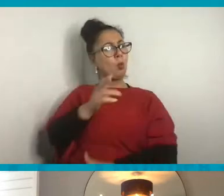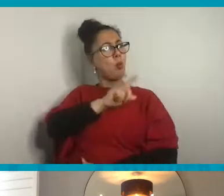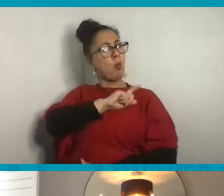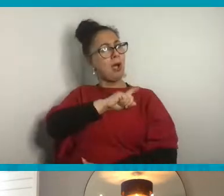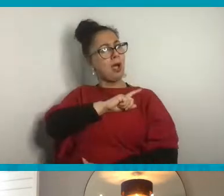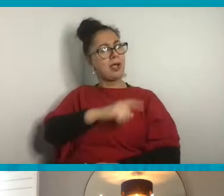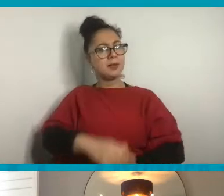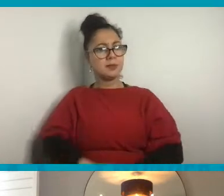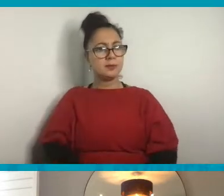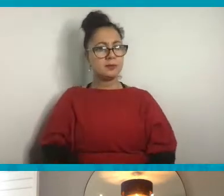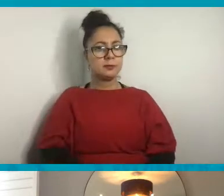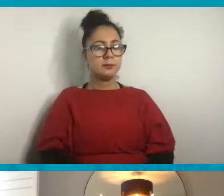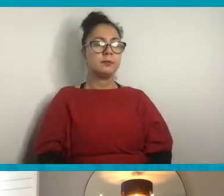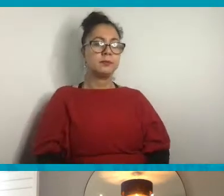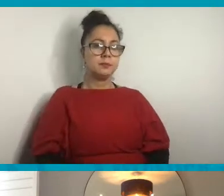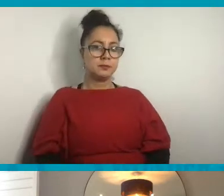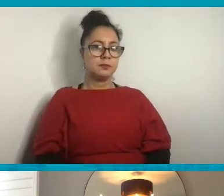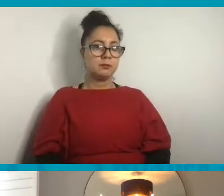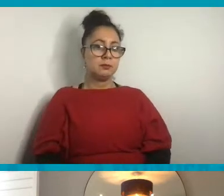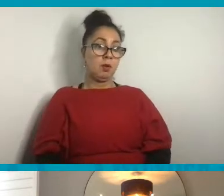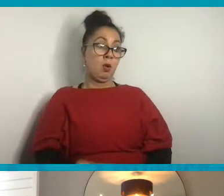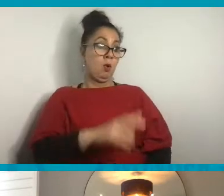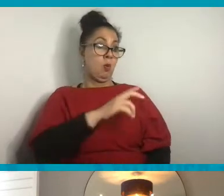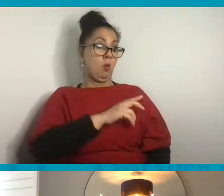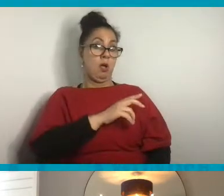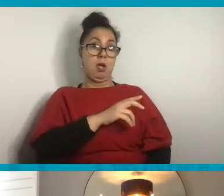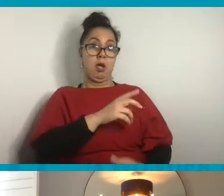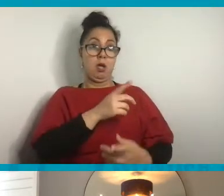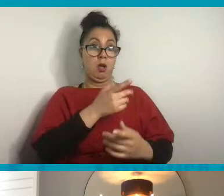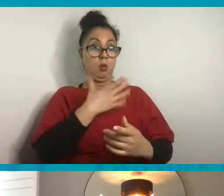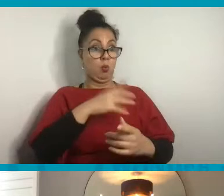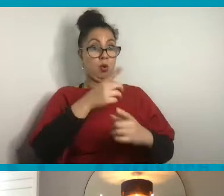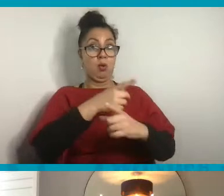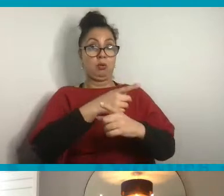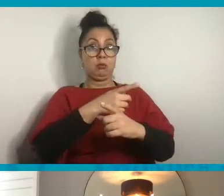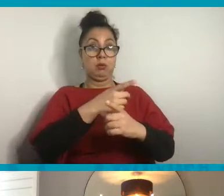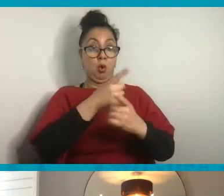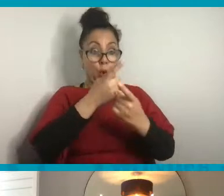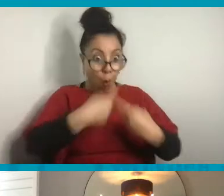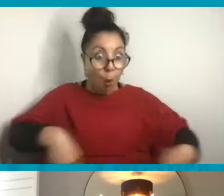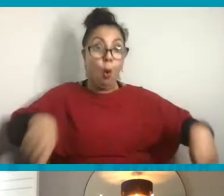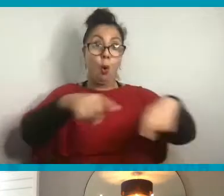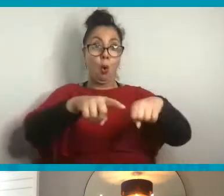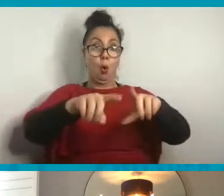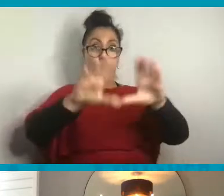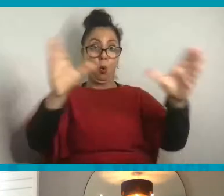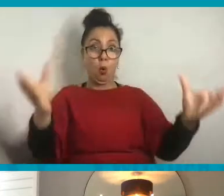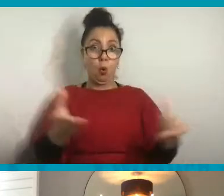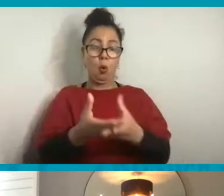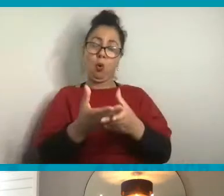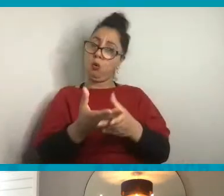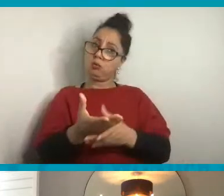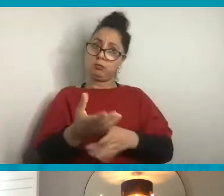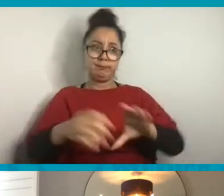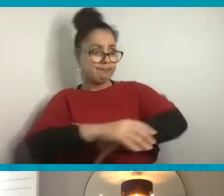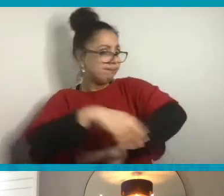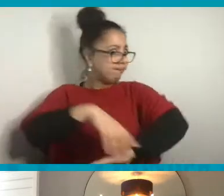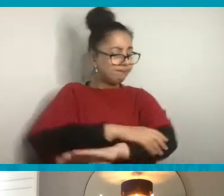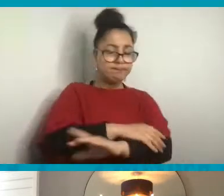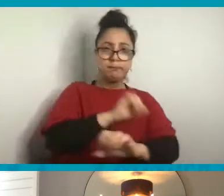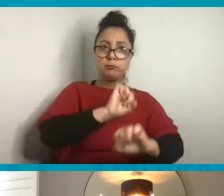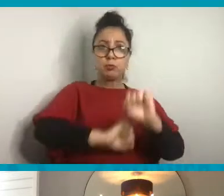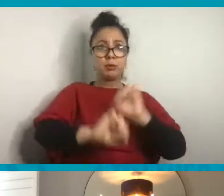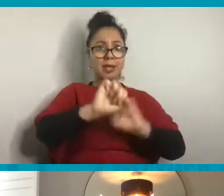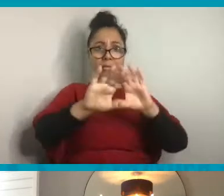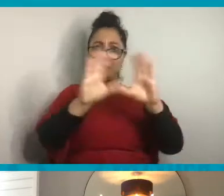Well, I think because we need everybody on board to take climate action to protect the planet. And the